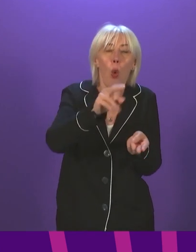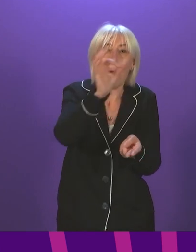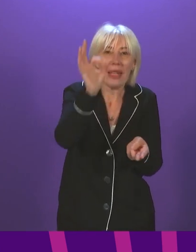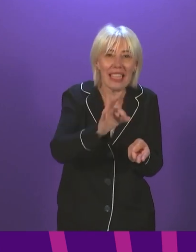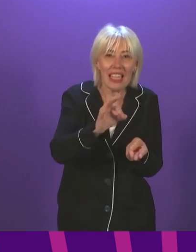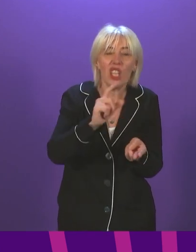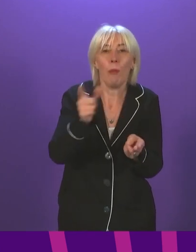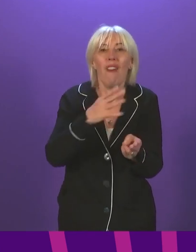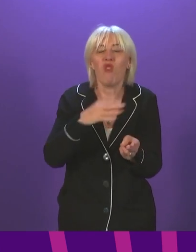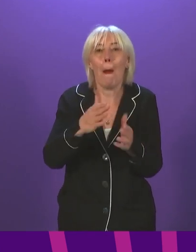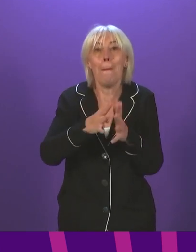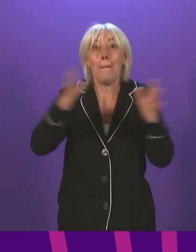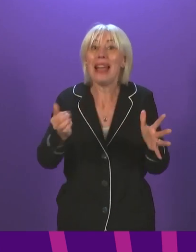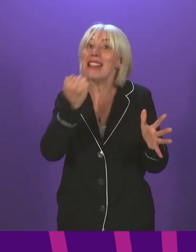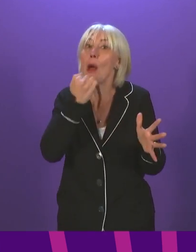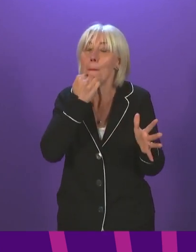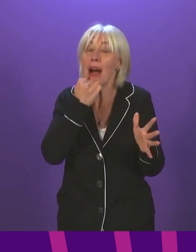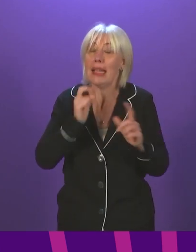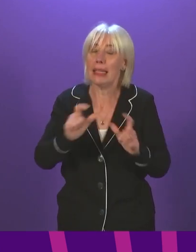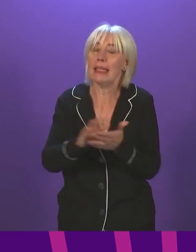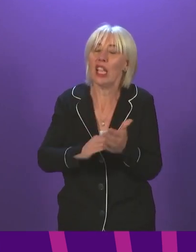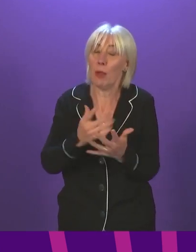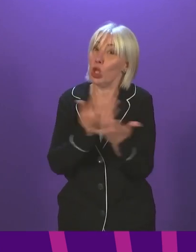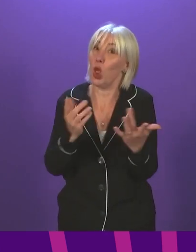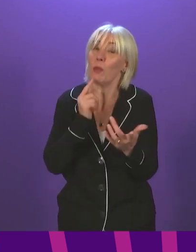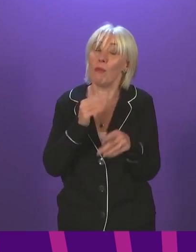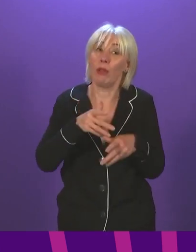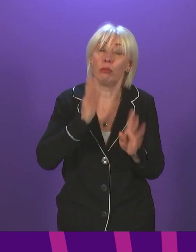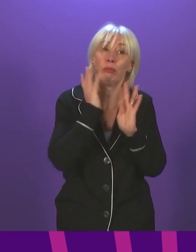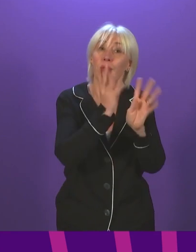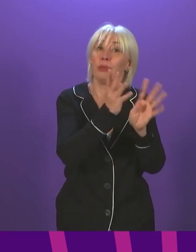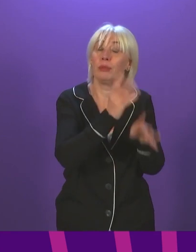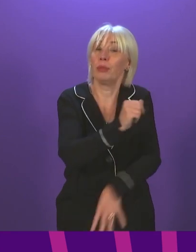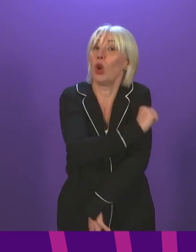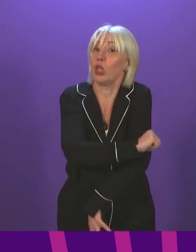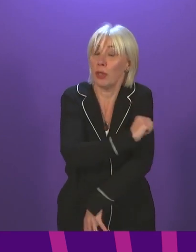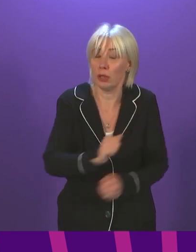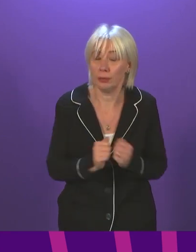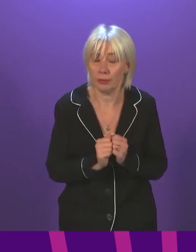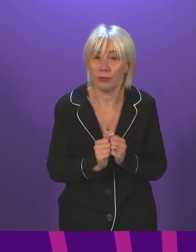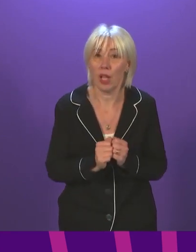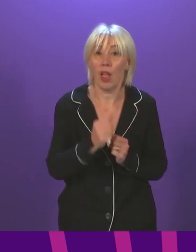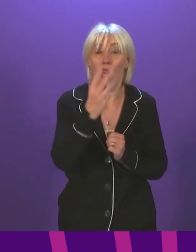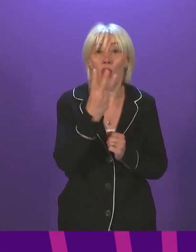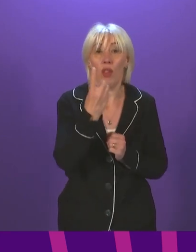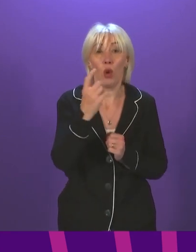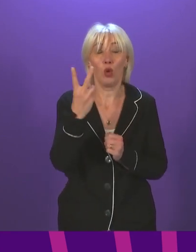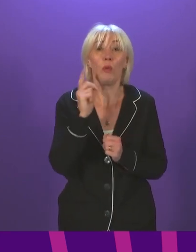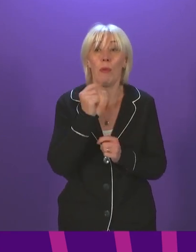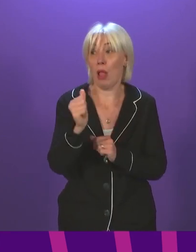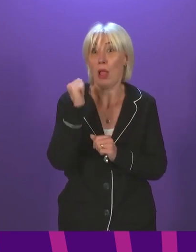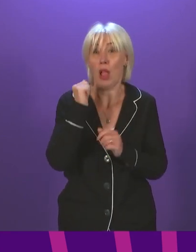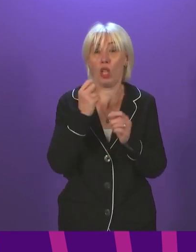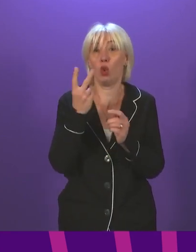results in a high number of hospitalisations. To illustrate that, on 20th August, there were 312 people in hospital